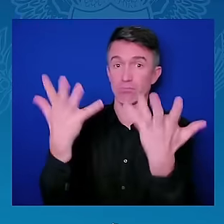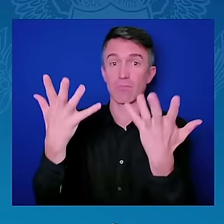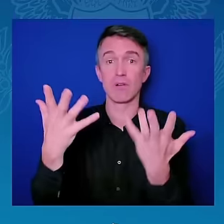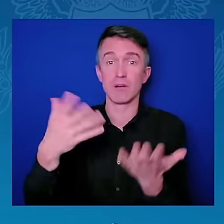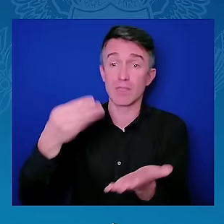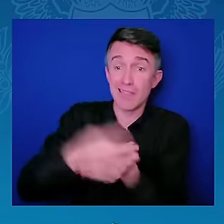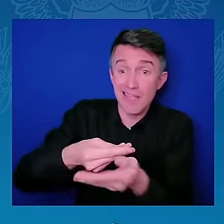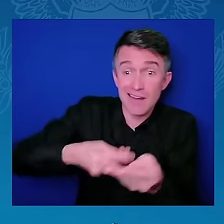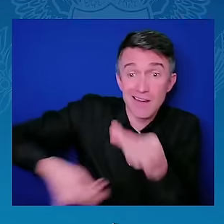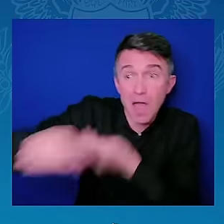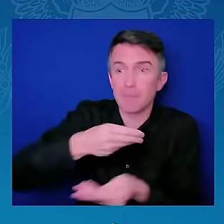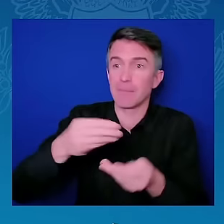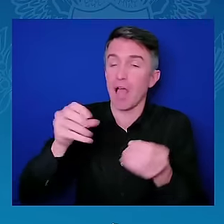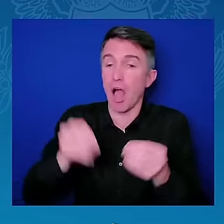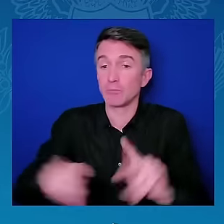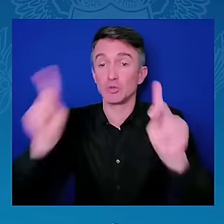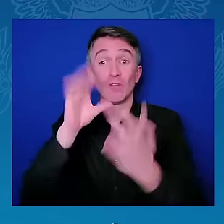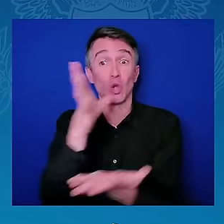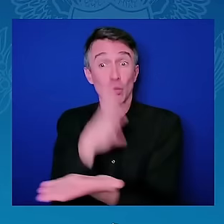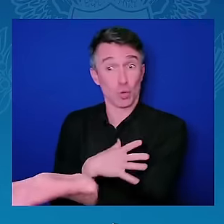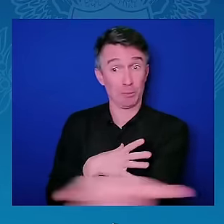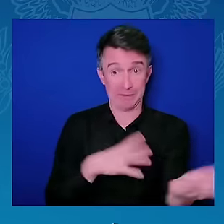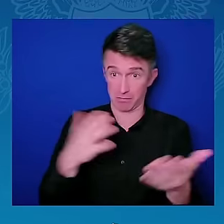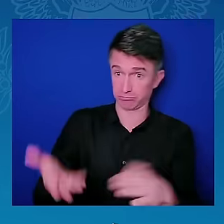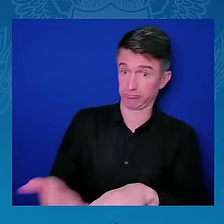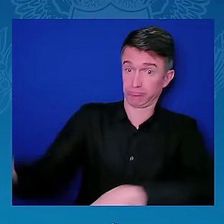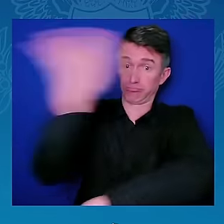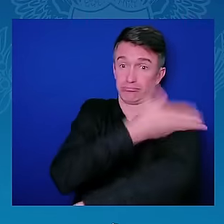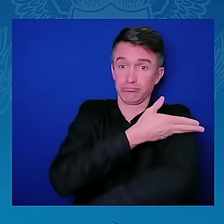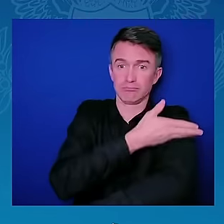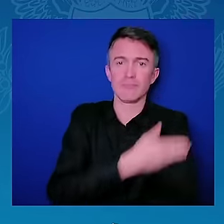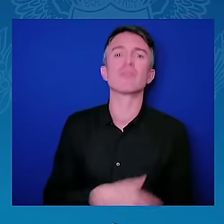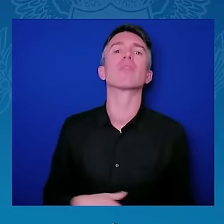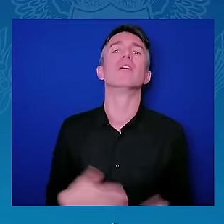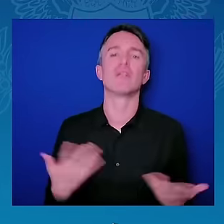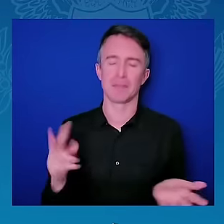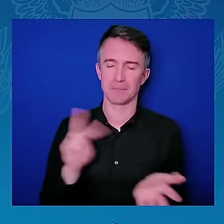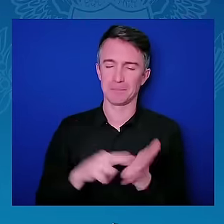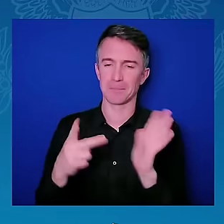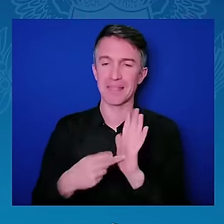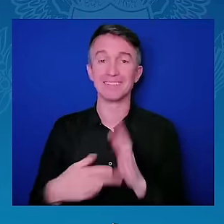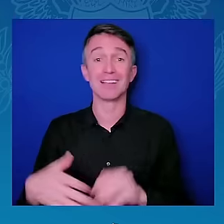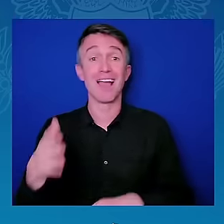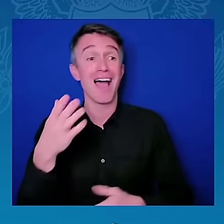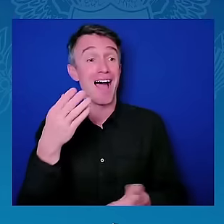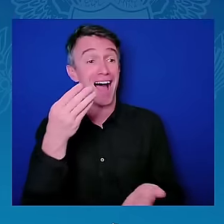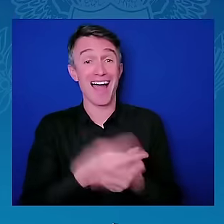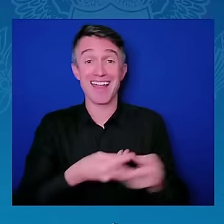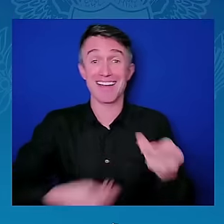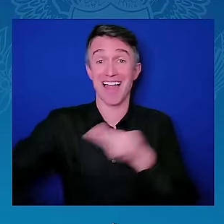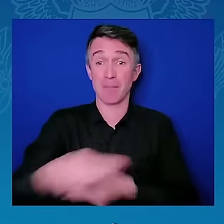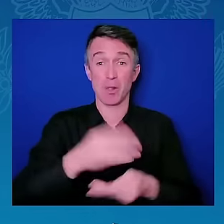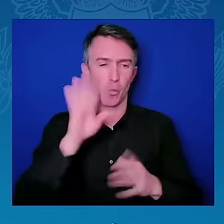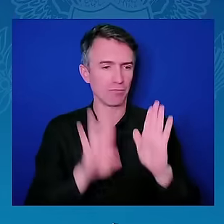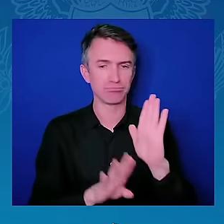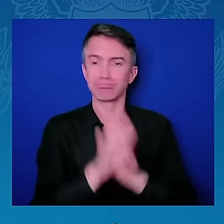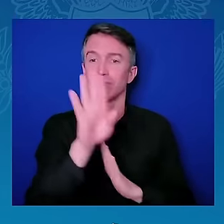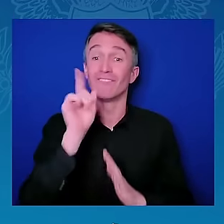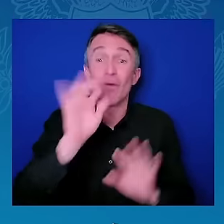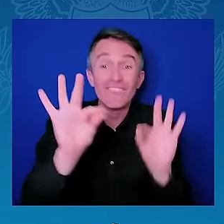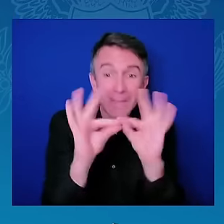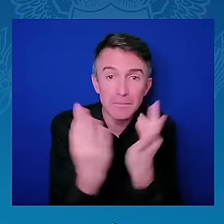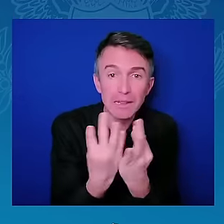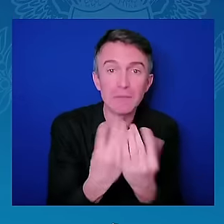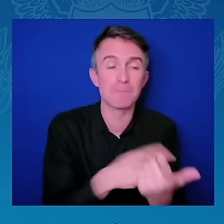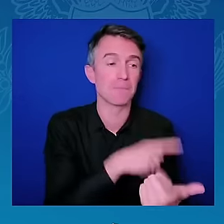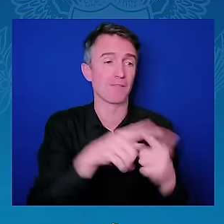benefits. So a lot of the work then, in terms of the initial design, was to think of it that way. It was